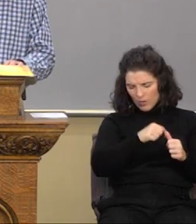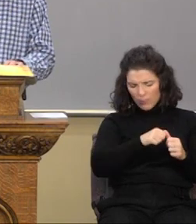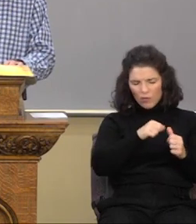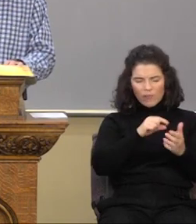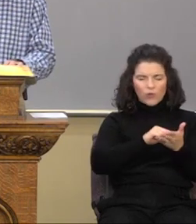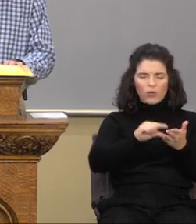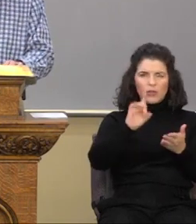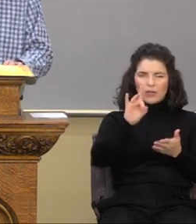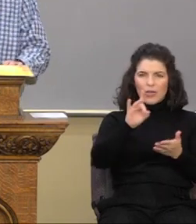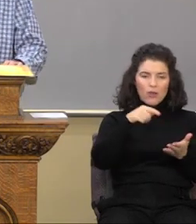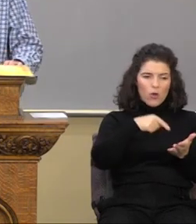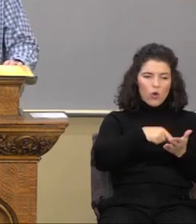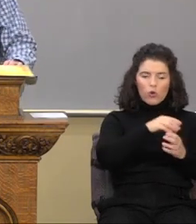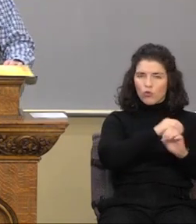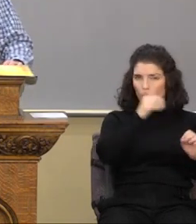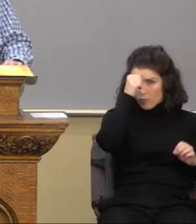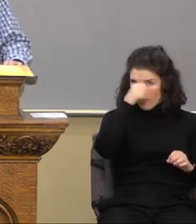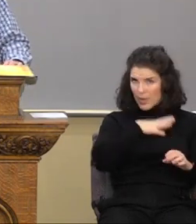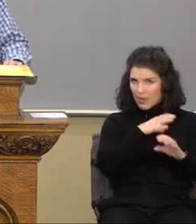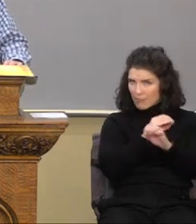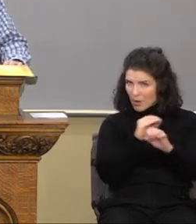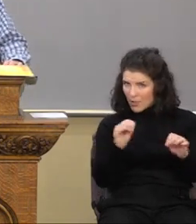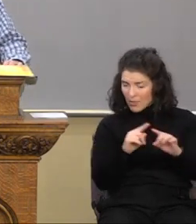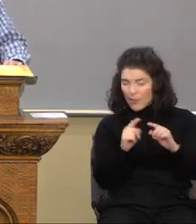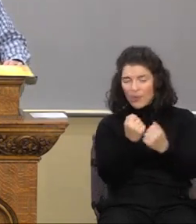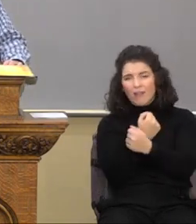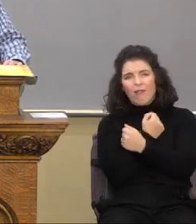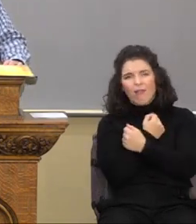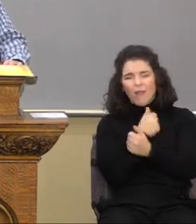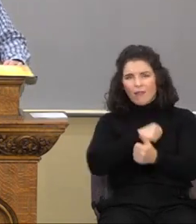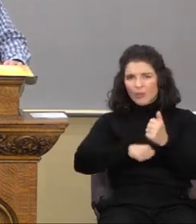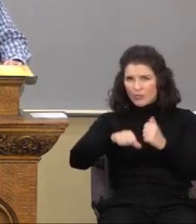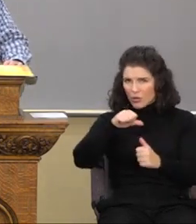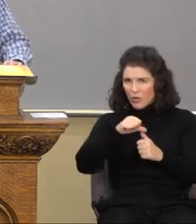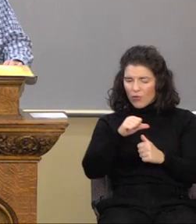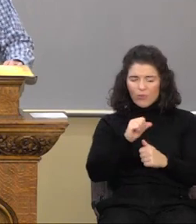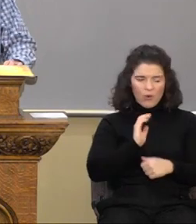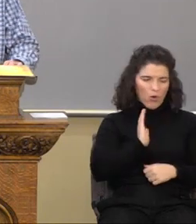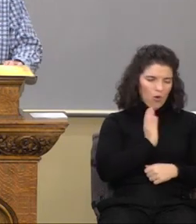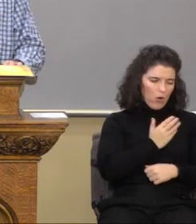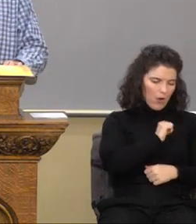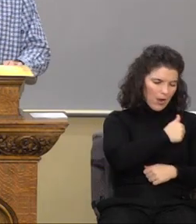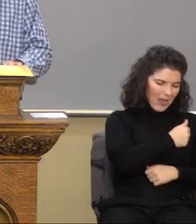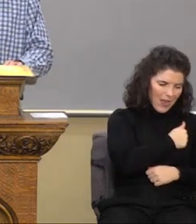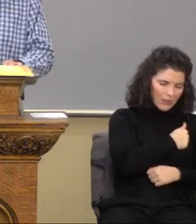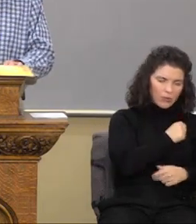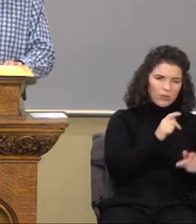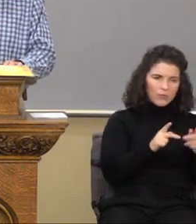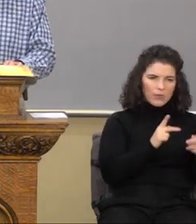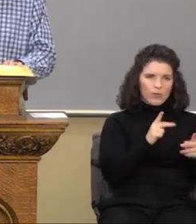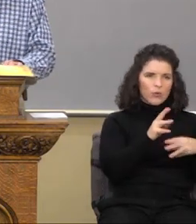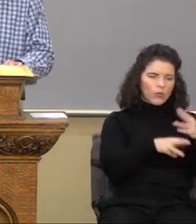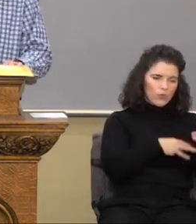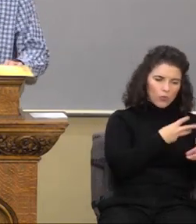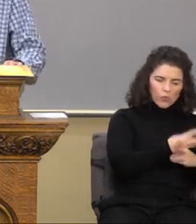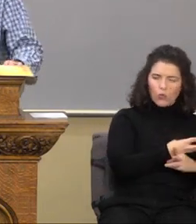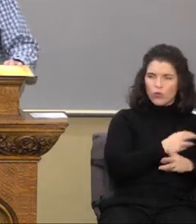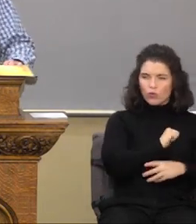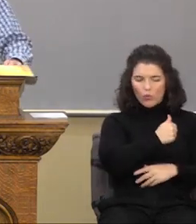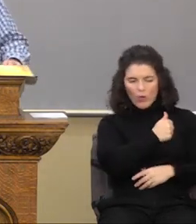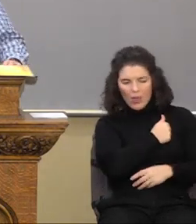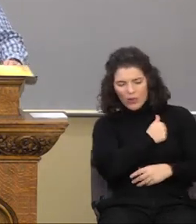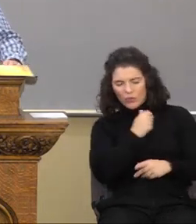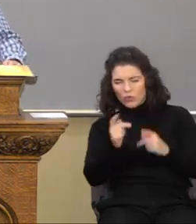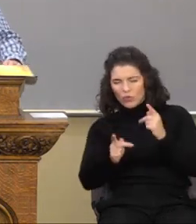to love one another. Our attitude towards those in the world, our attitude towards those in society. This includes